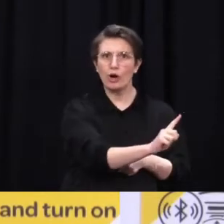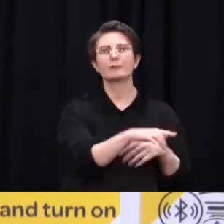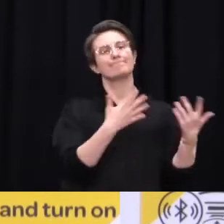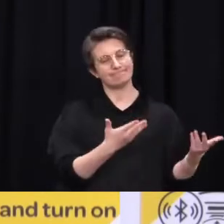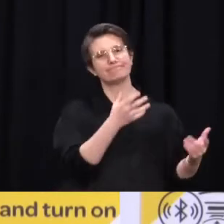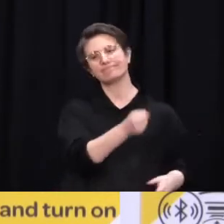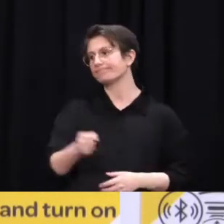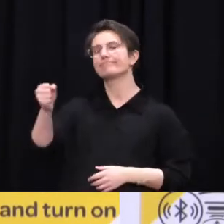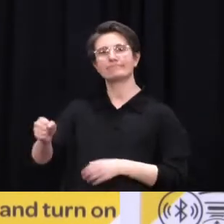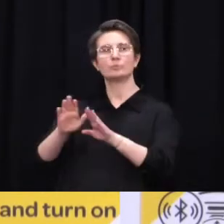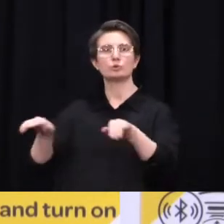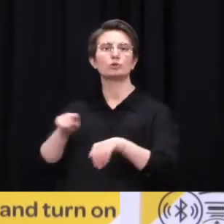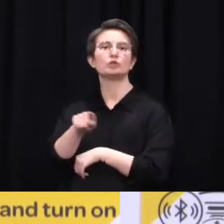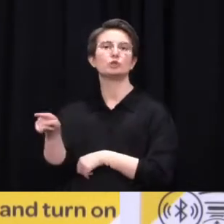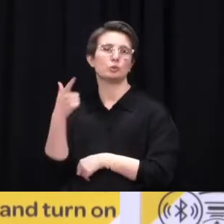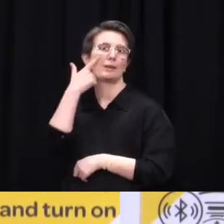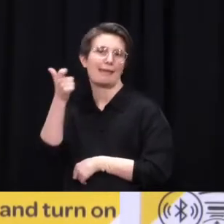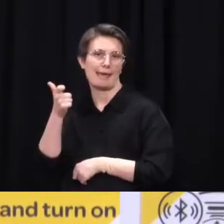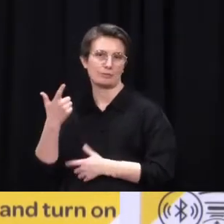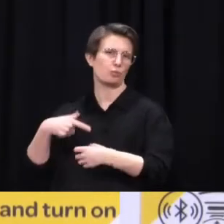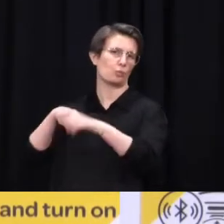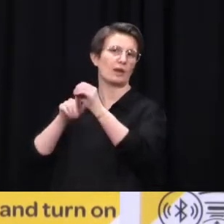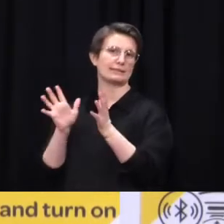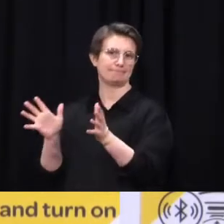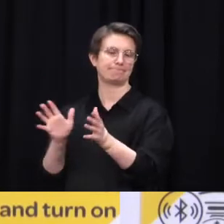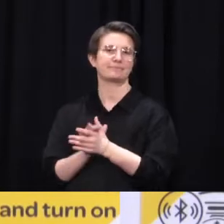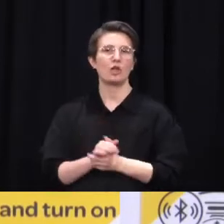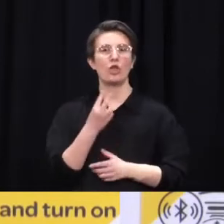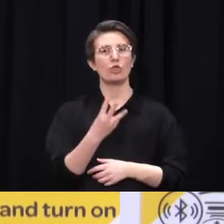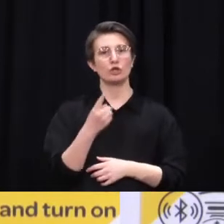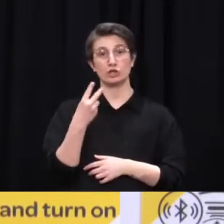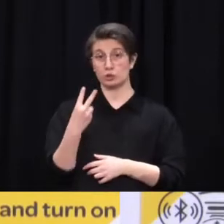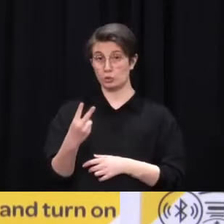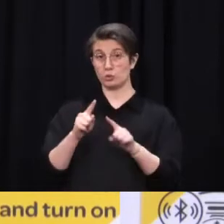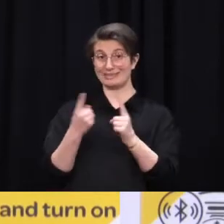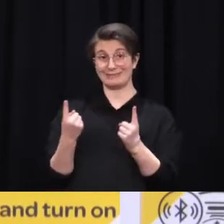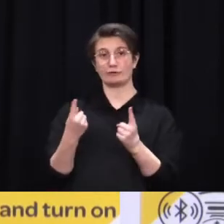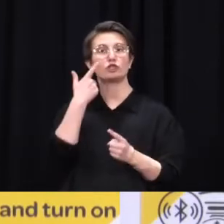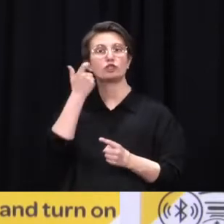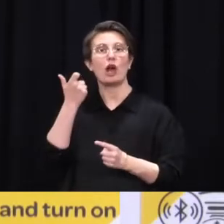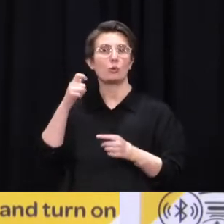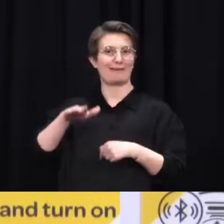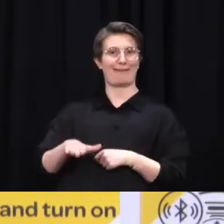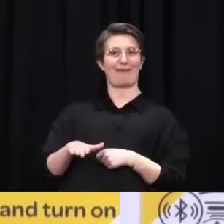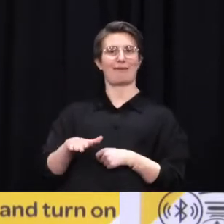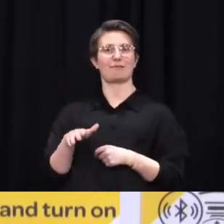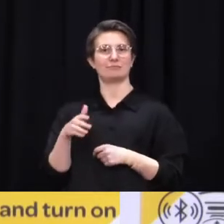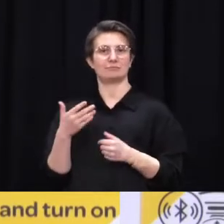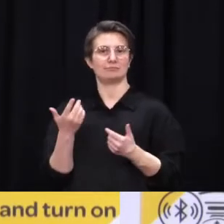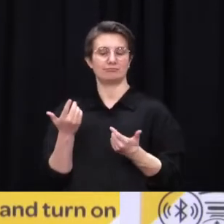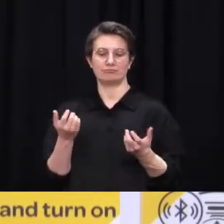32 different providers across the country and they are being made available for parents to contact from today.